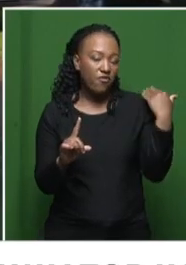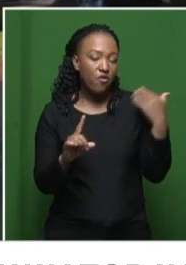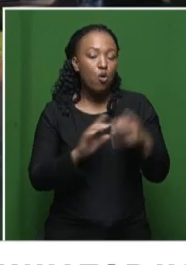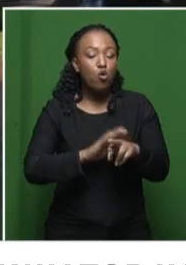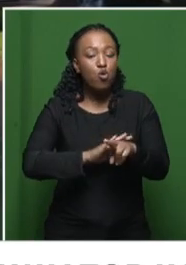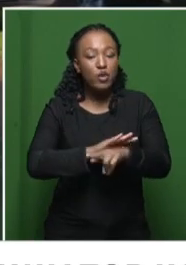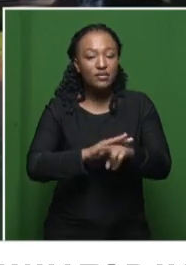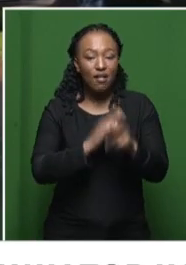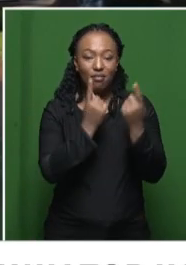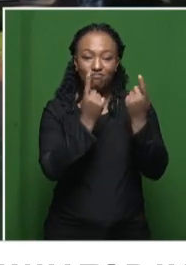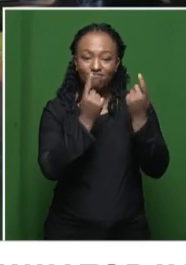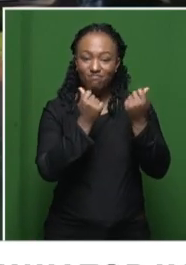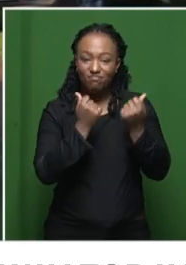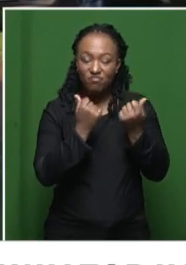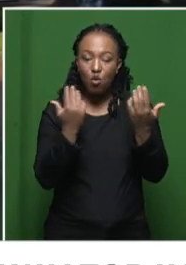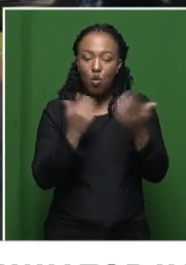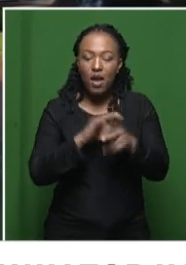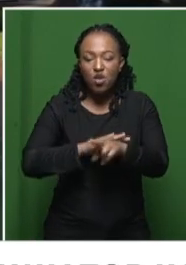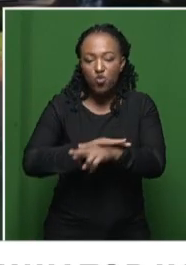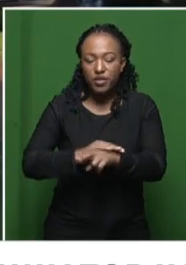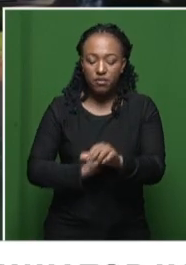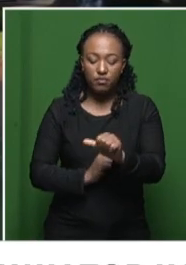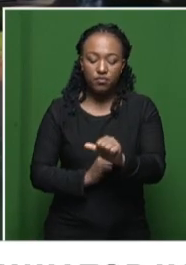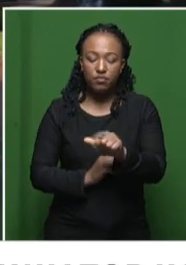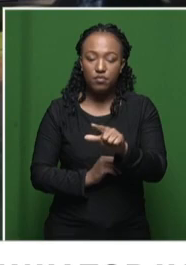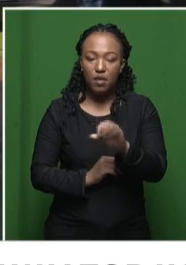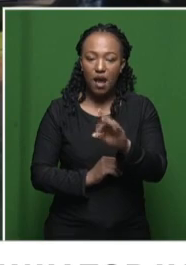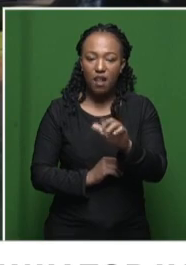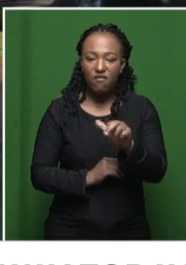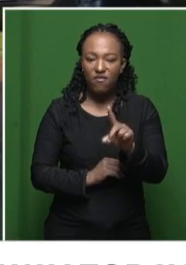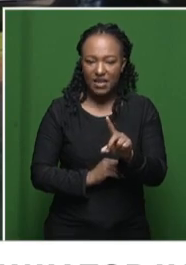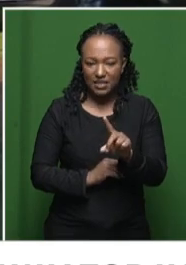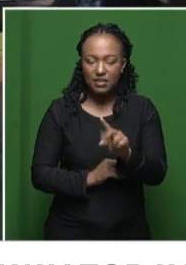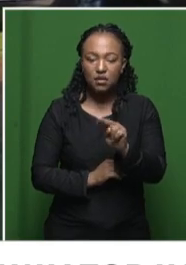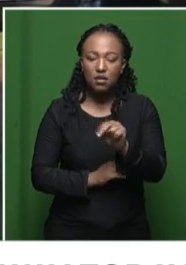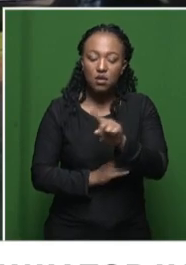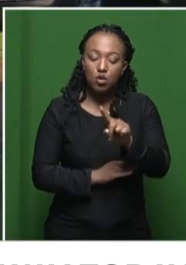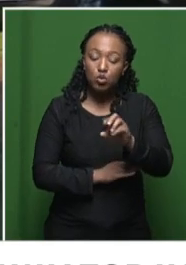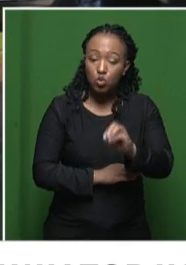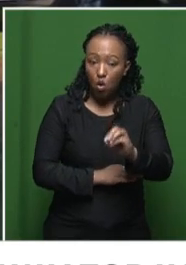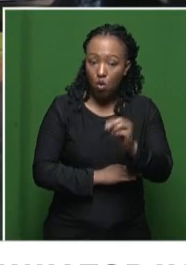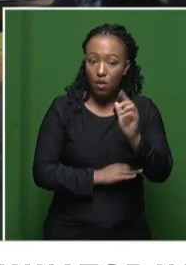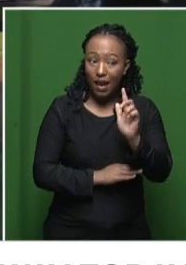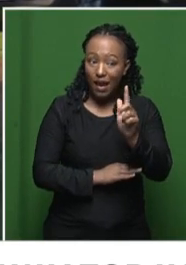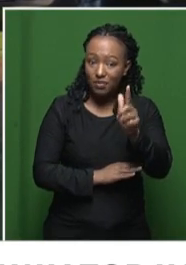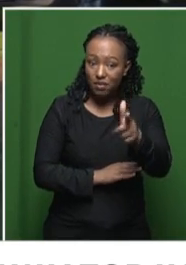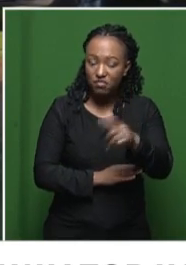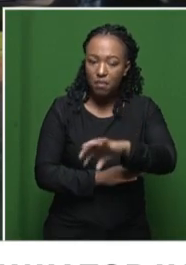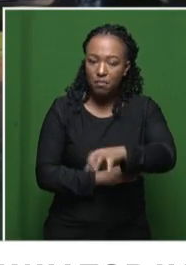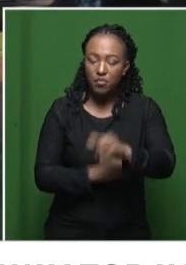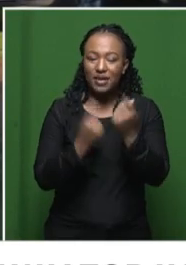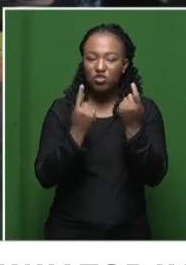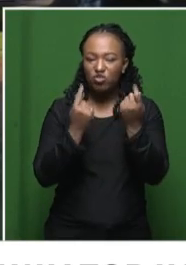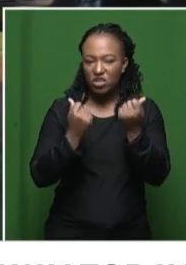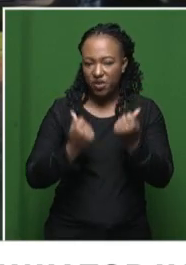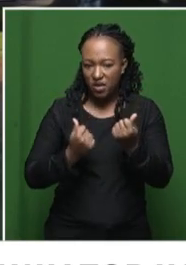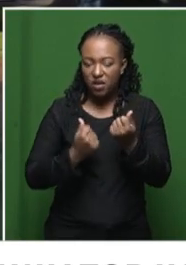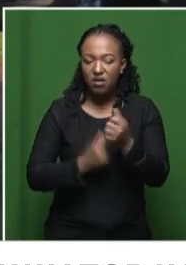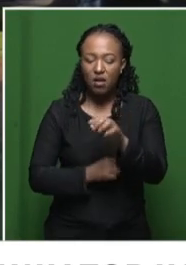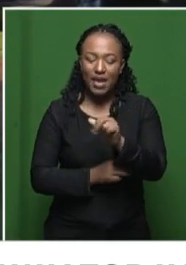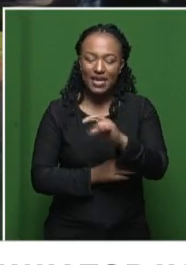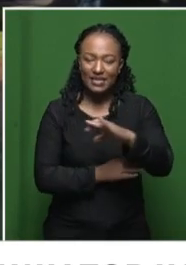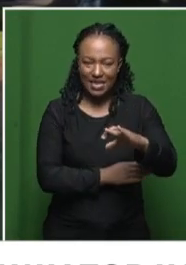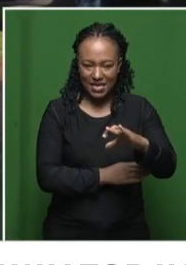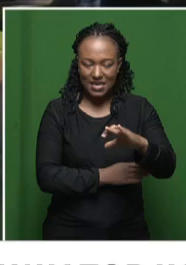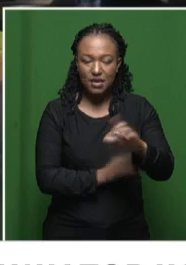treasurer of the Alfred Nzo region and later on became the provincial treasurer of the ANC in the province. But he says the